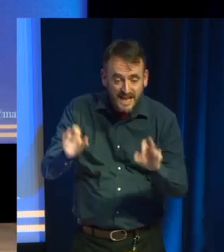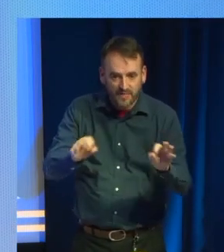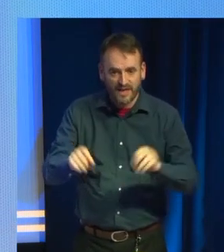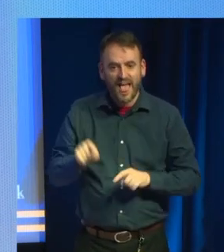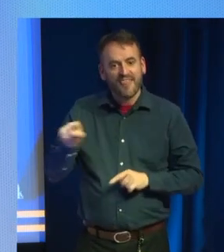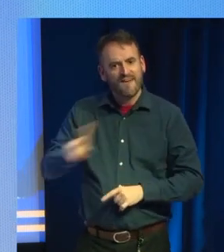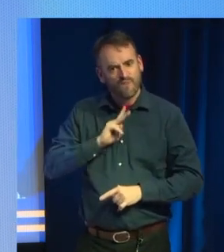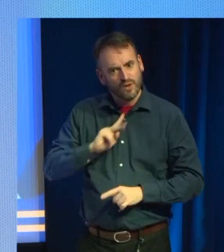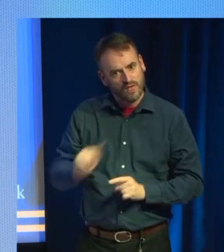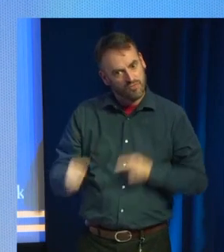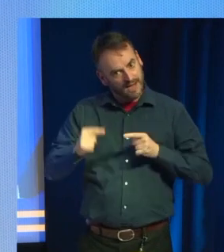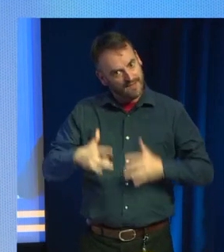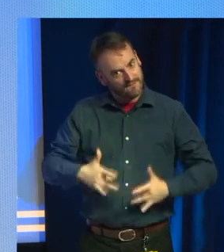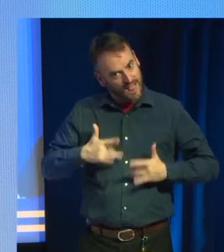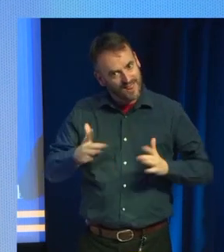doesn't it?